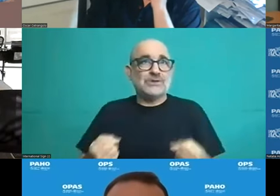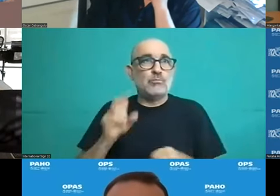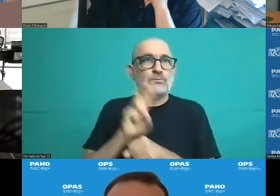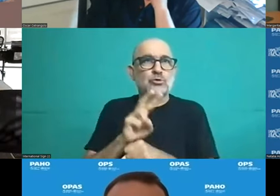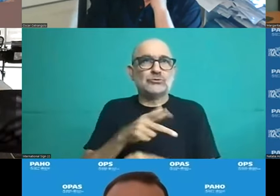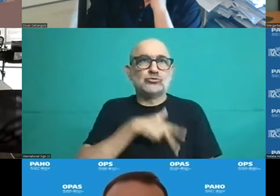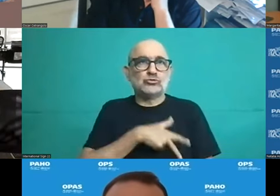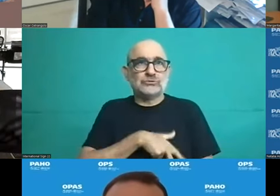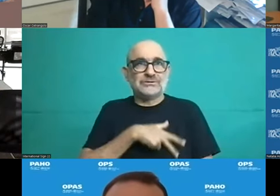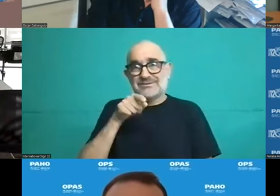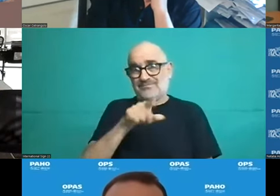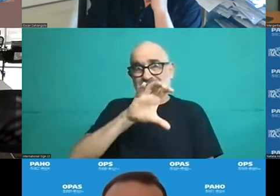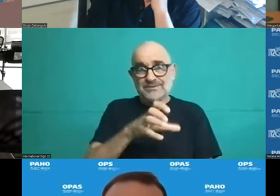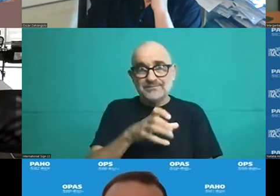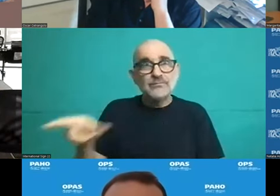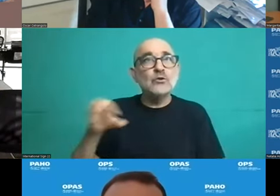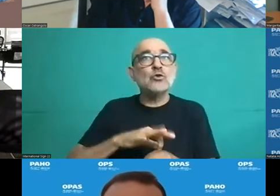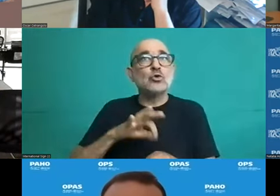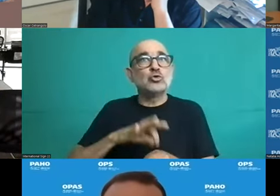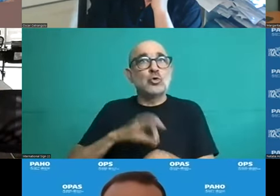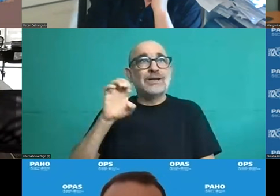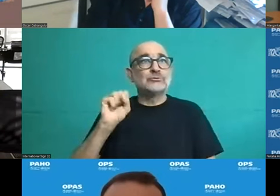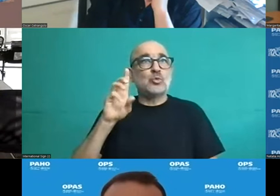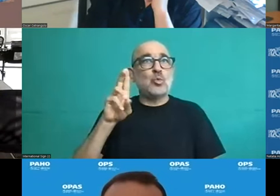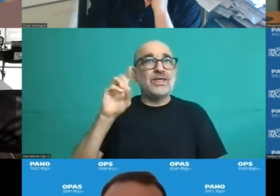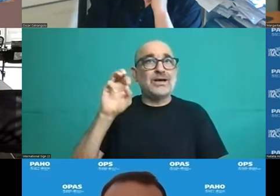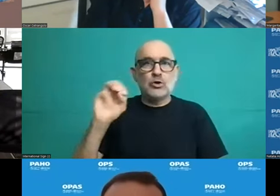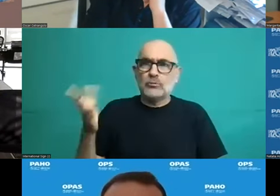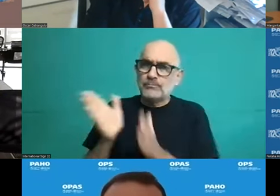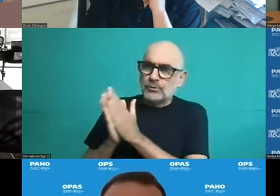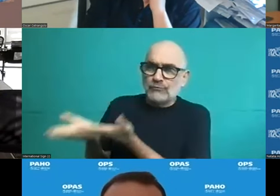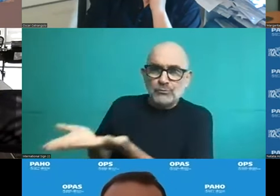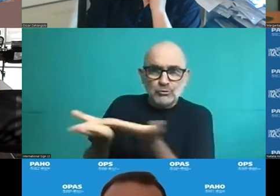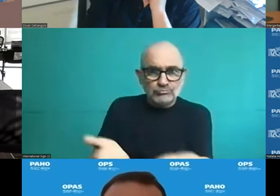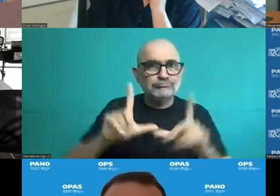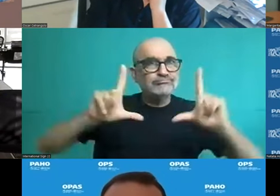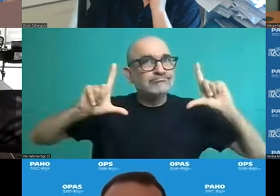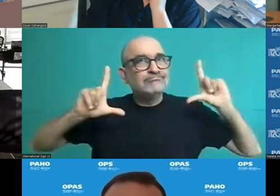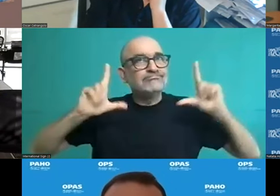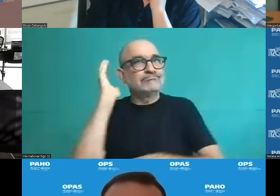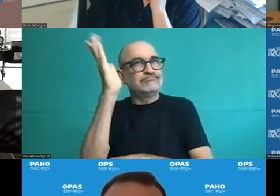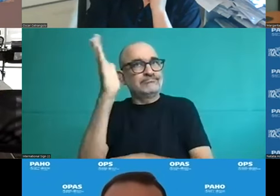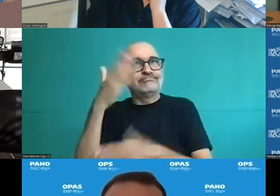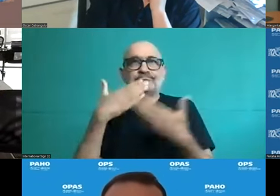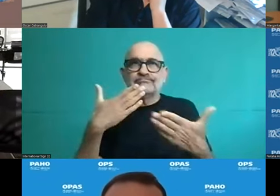is really a pleasure to be here with you on this webinar, and I